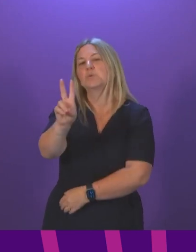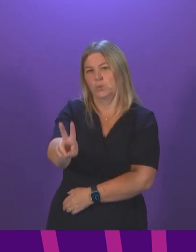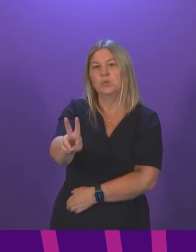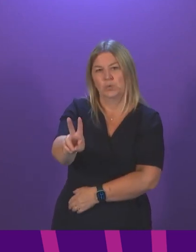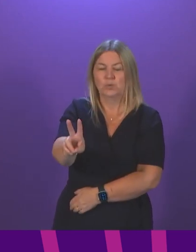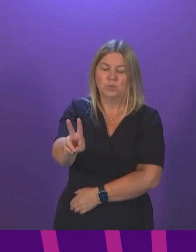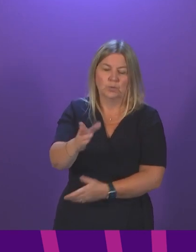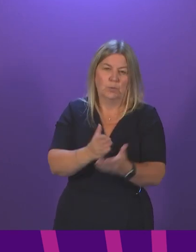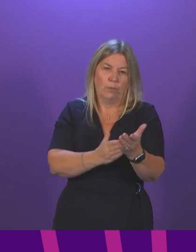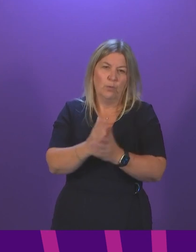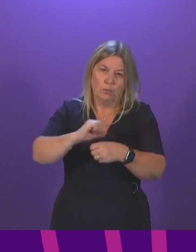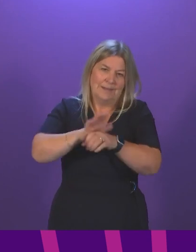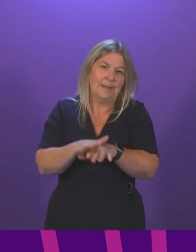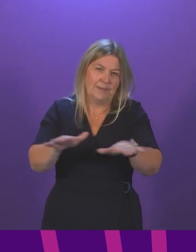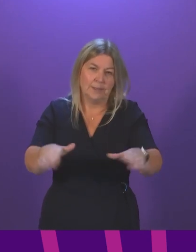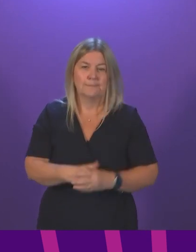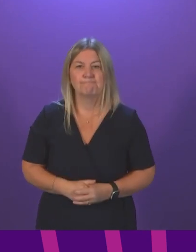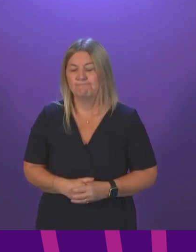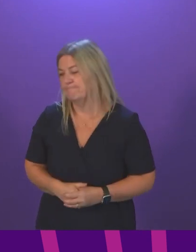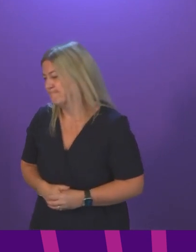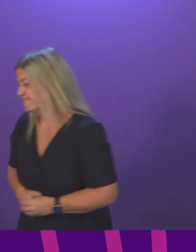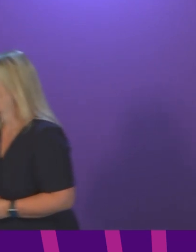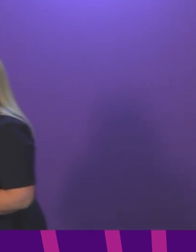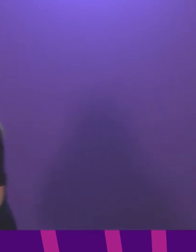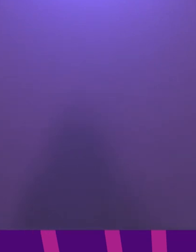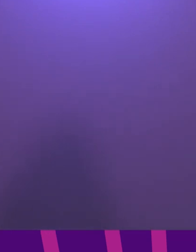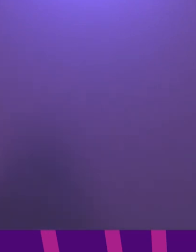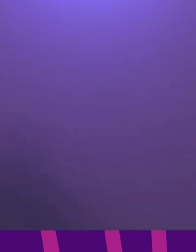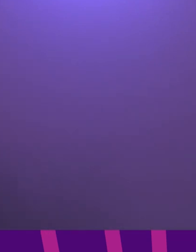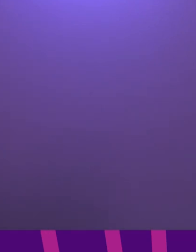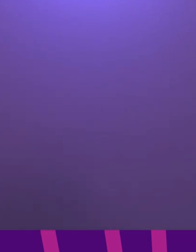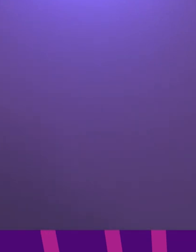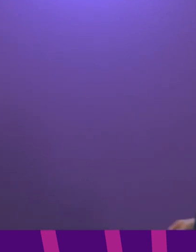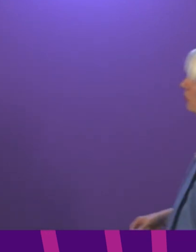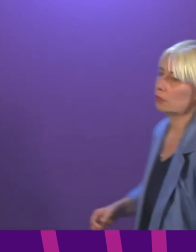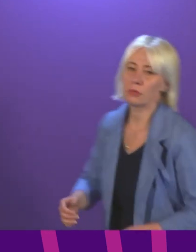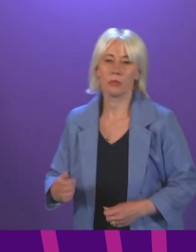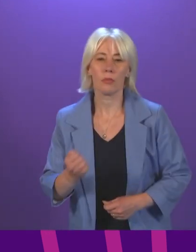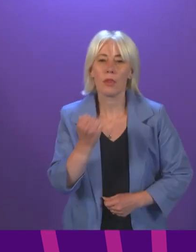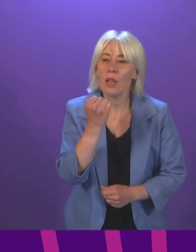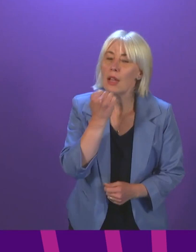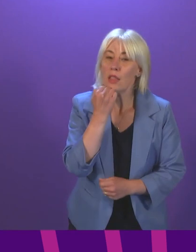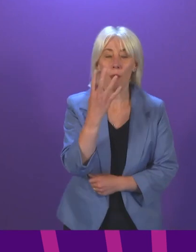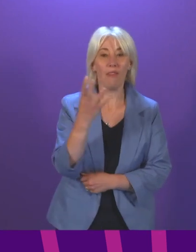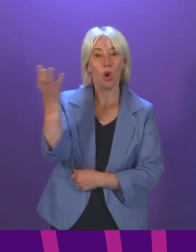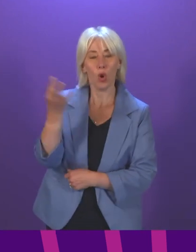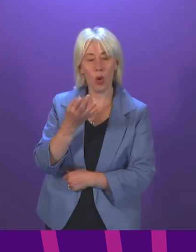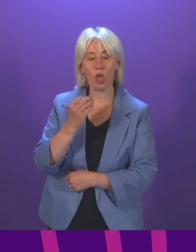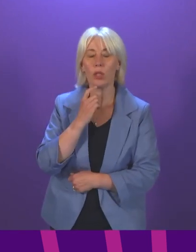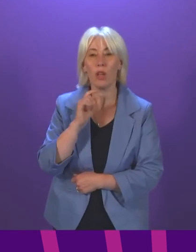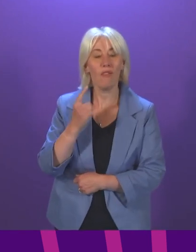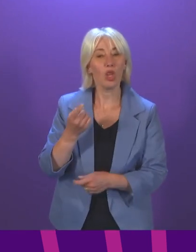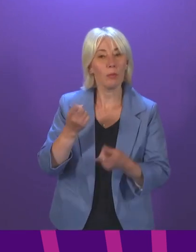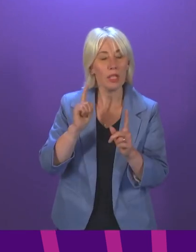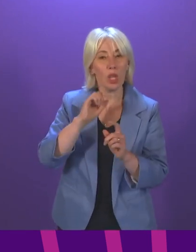recover from the pandemic. Question number four, Bill Kidd. Thank you, President Officer. To ask the First Minister whether she will provide